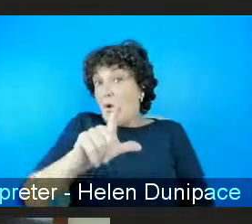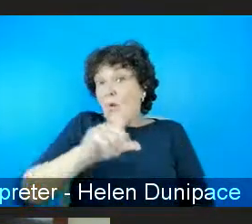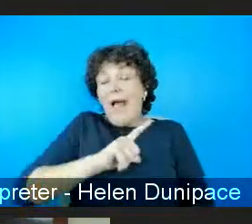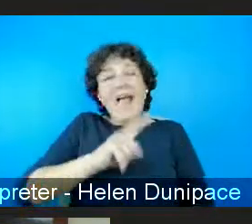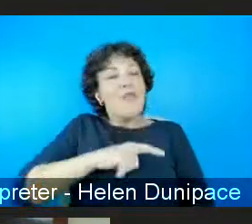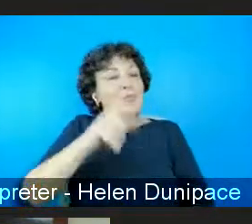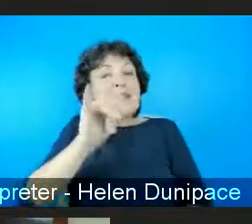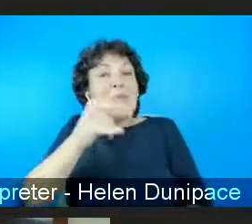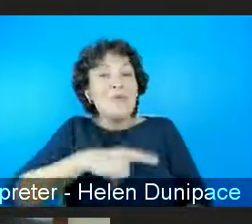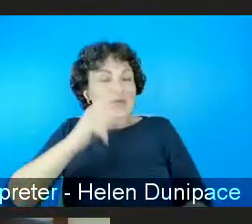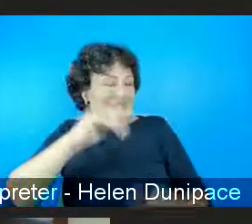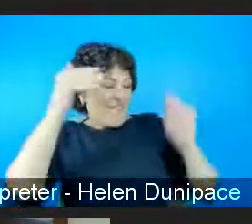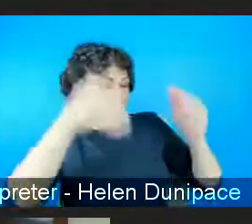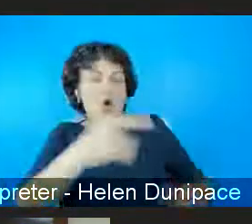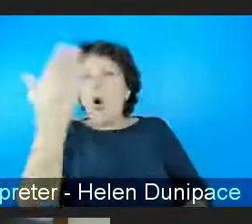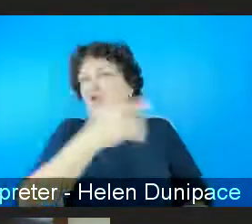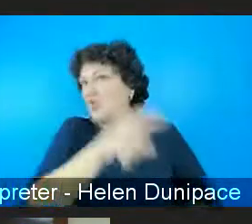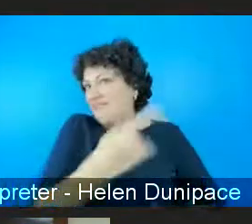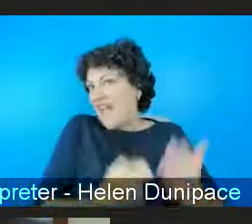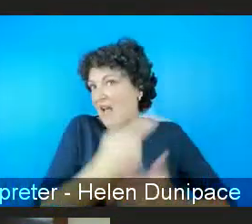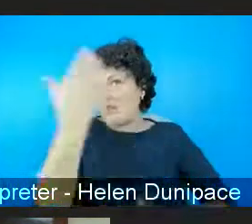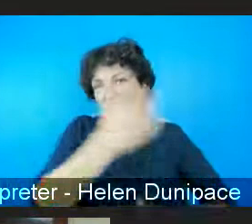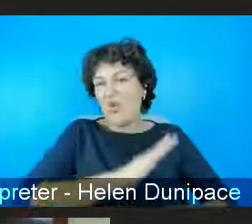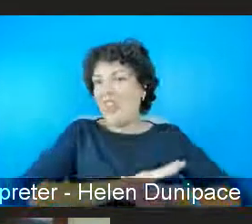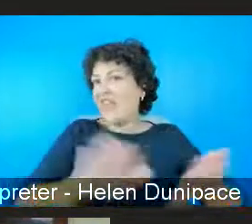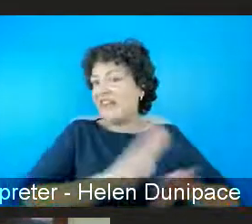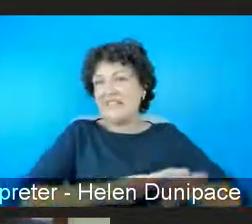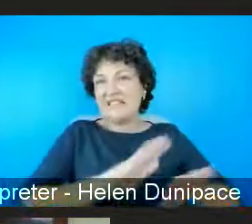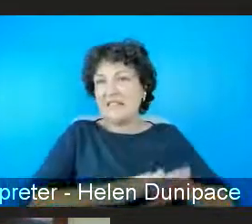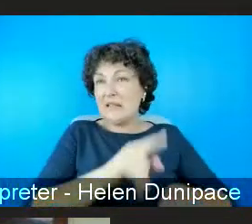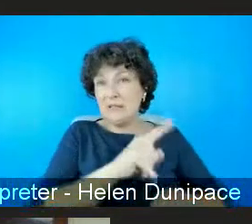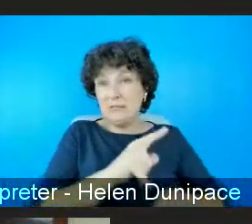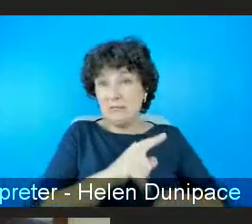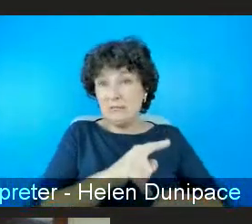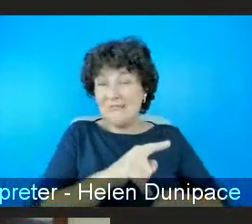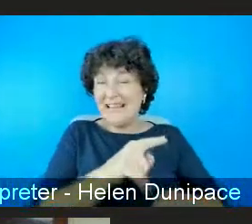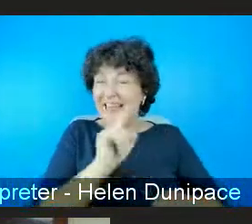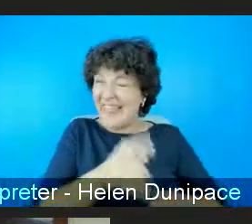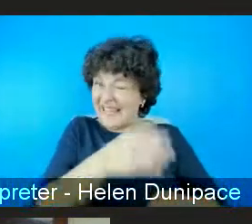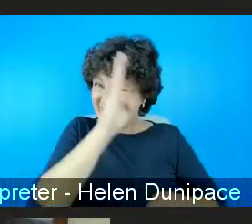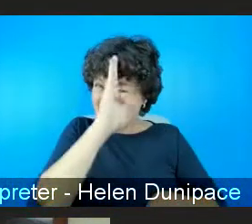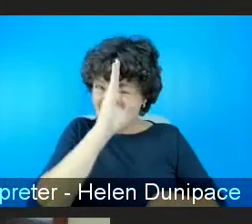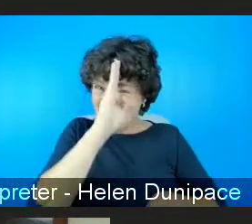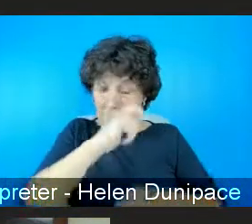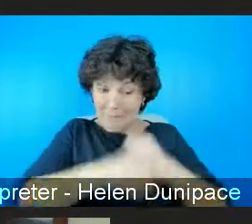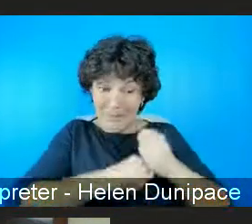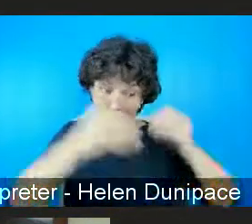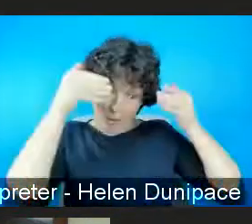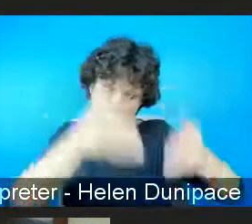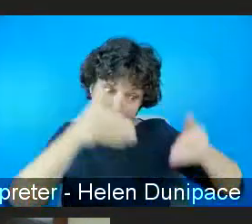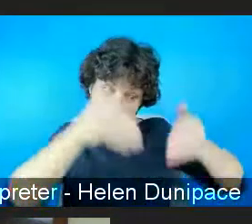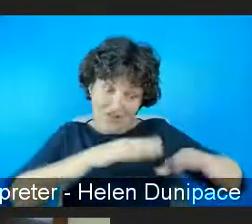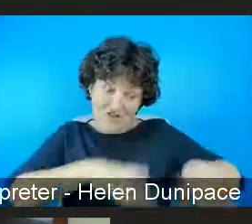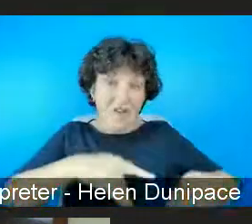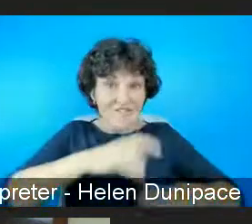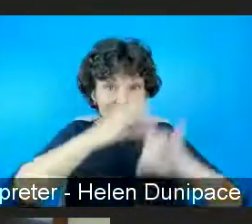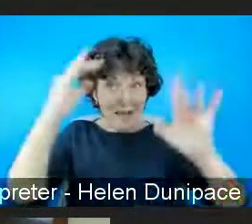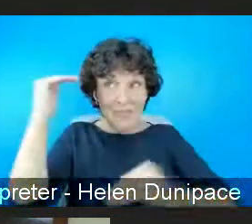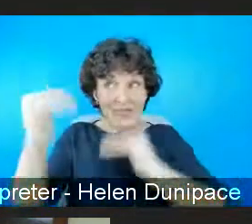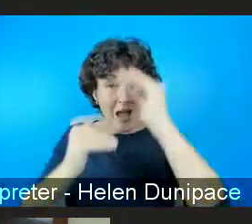in workplaces or in groups of adults there's a danger that we focus on children as